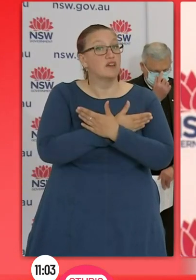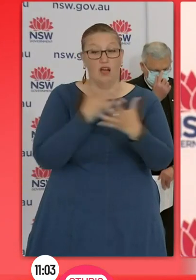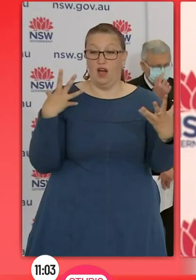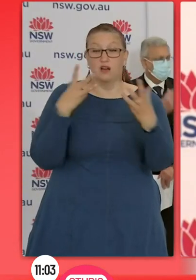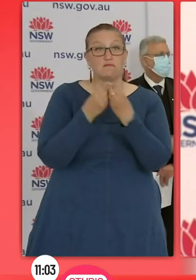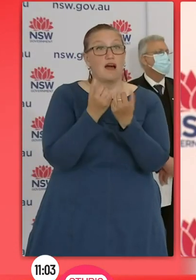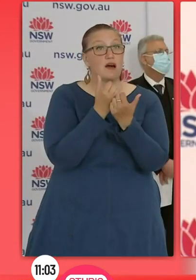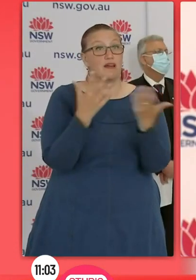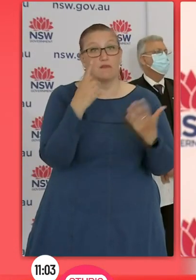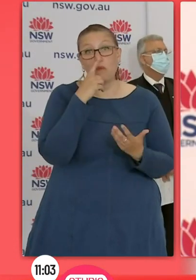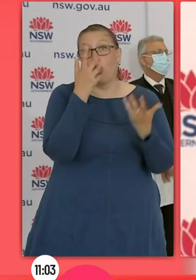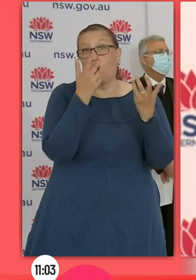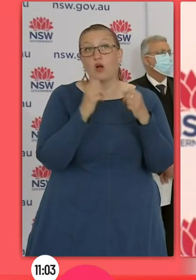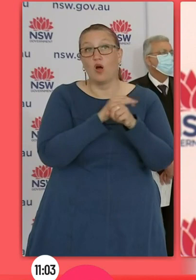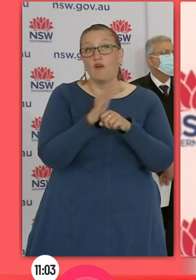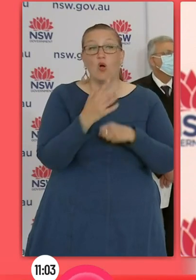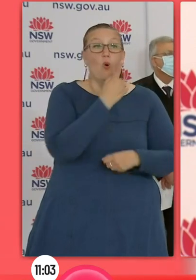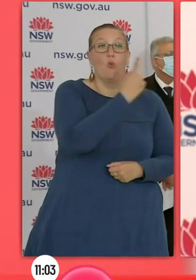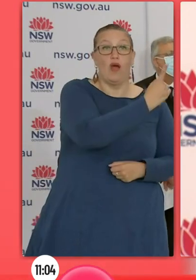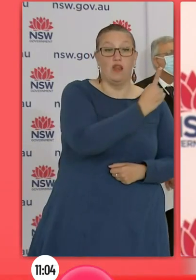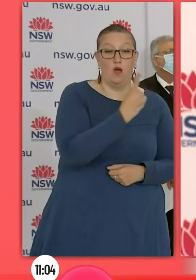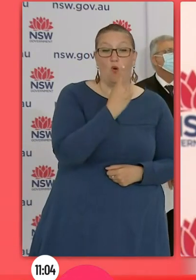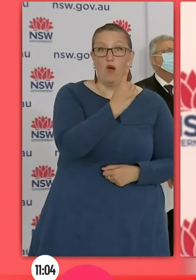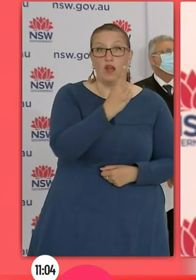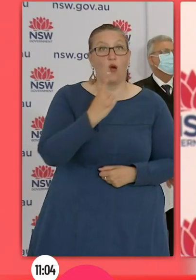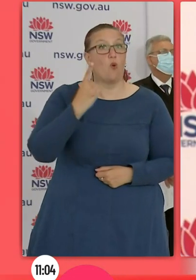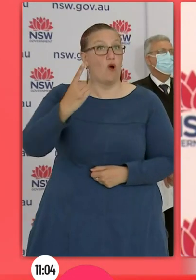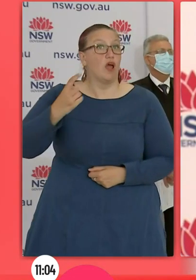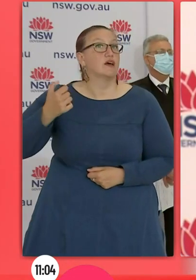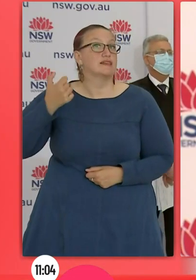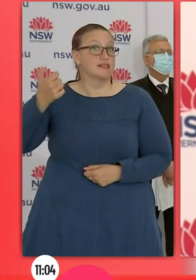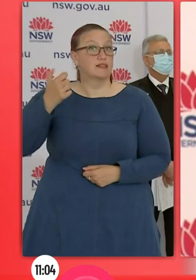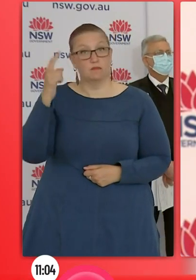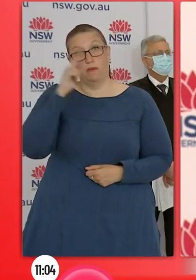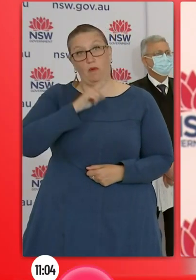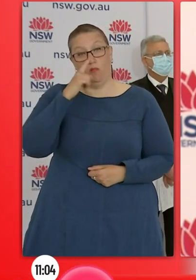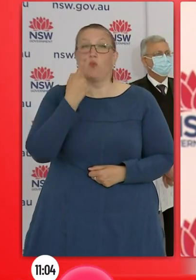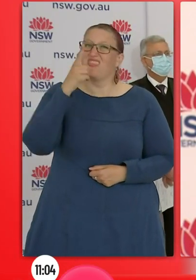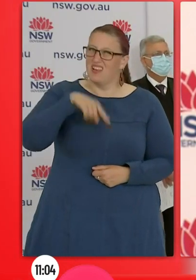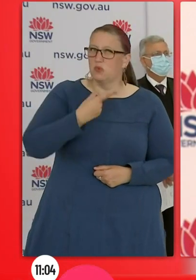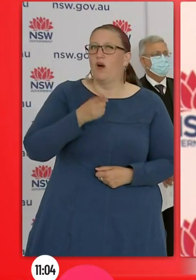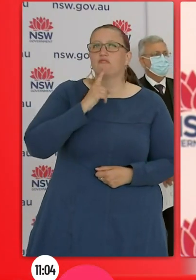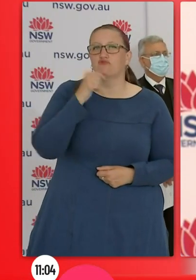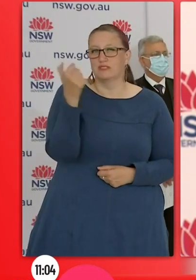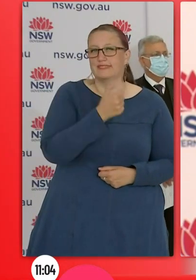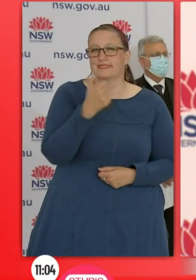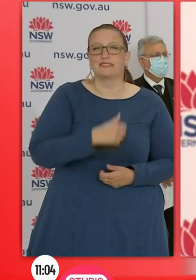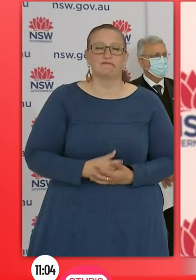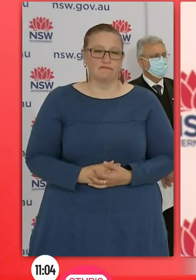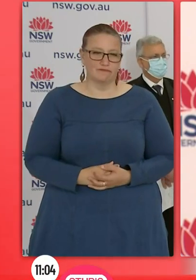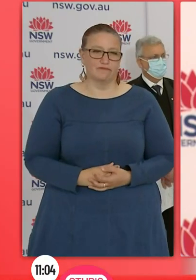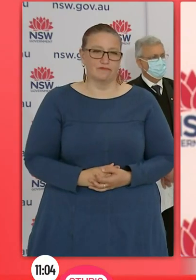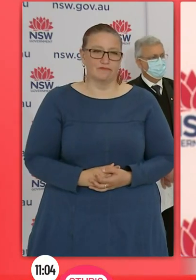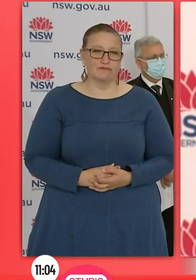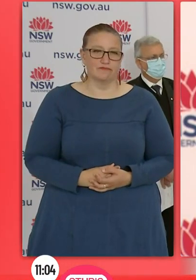,116 locally acquired cases of COVID-19 reported in New South Wales and there were